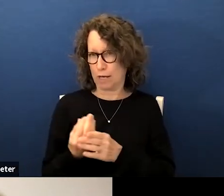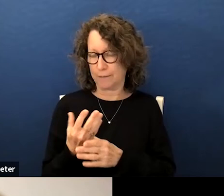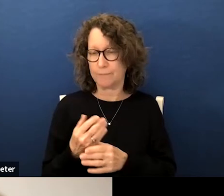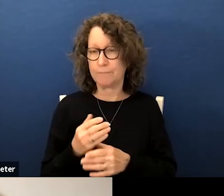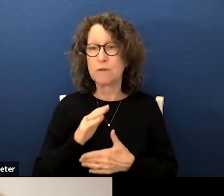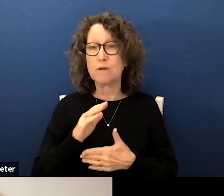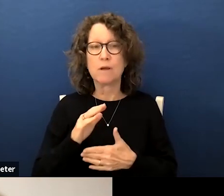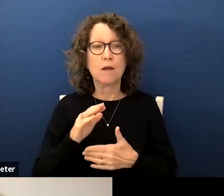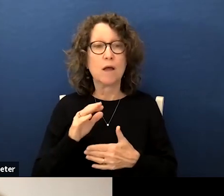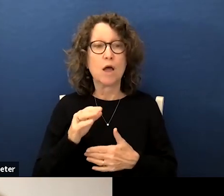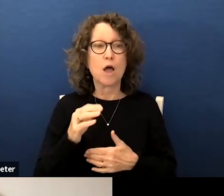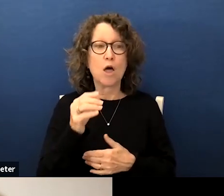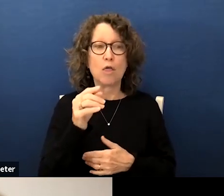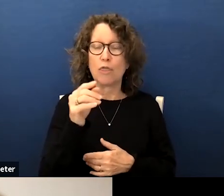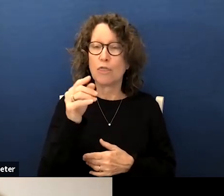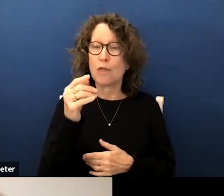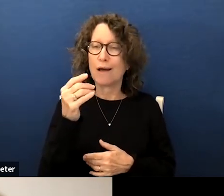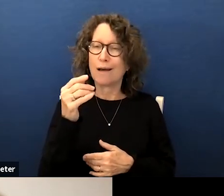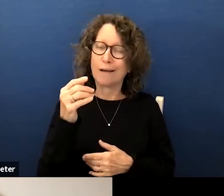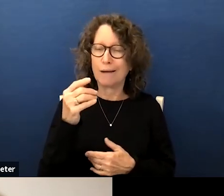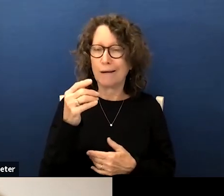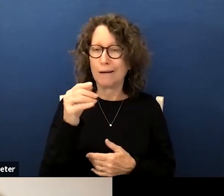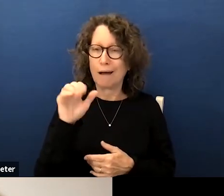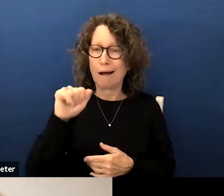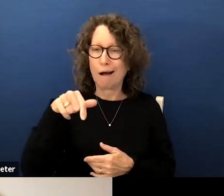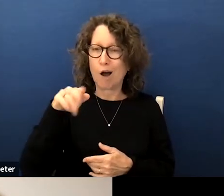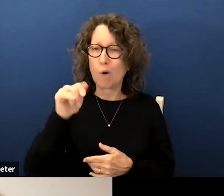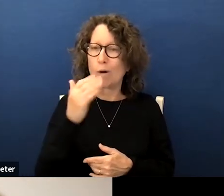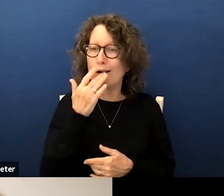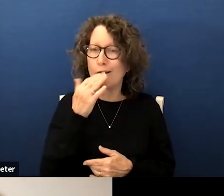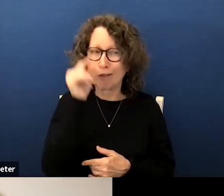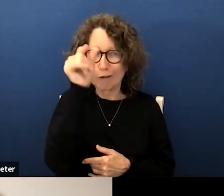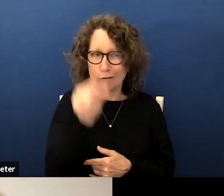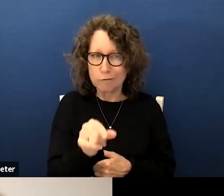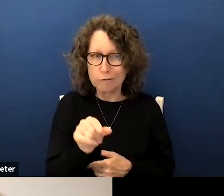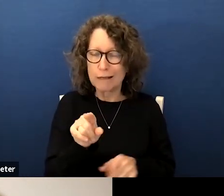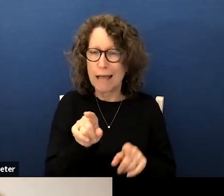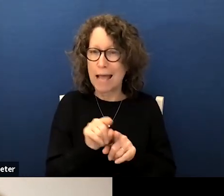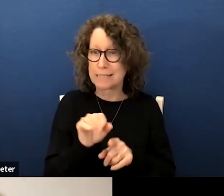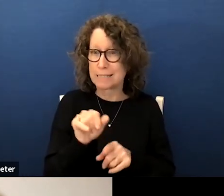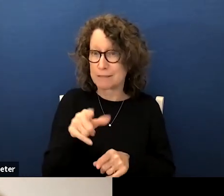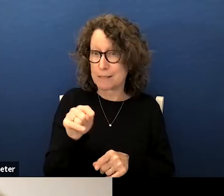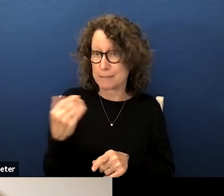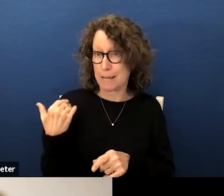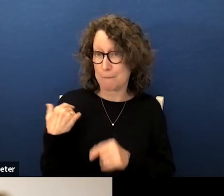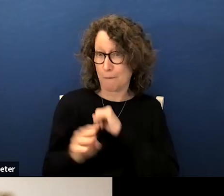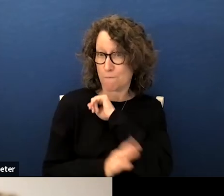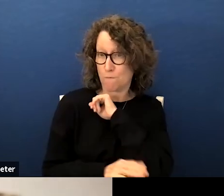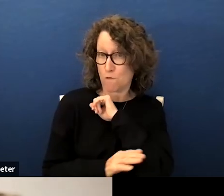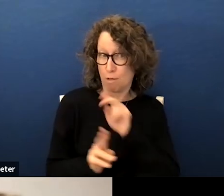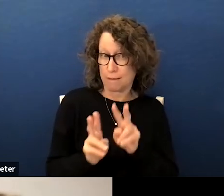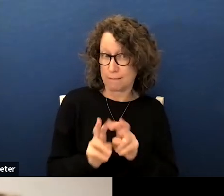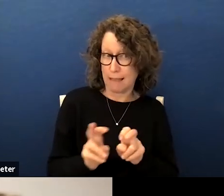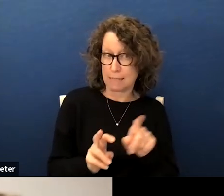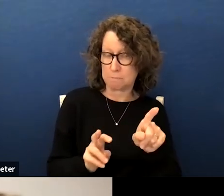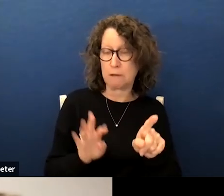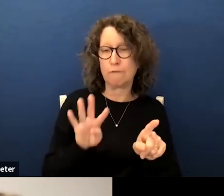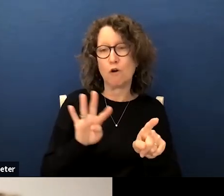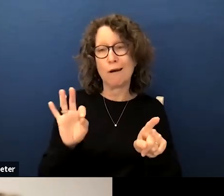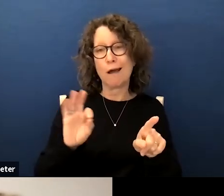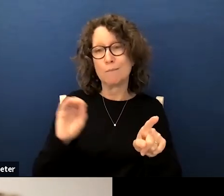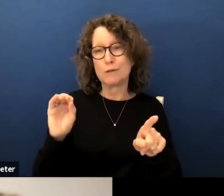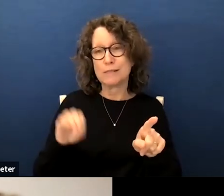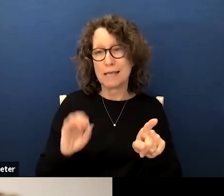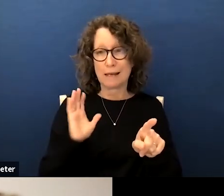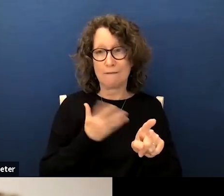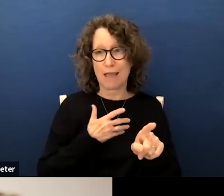students turquoise bar to the right shows us that as of september 2021 the fall assessment 49 percent